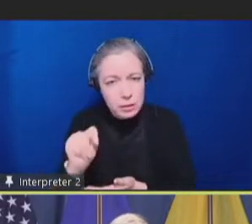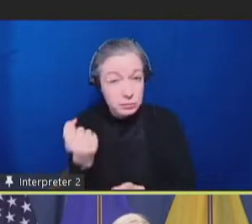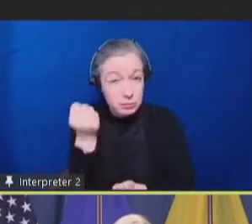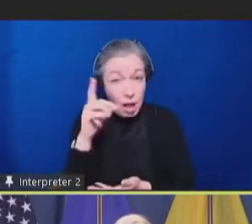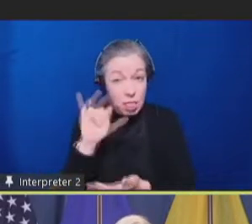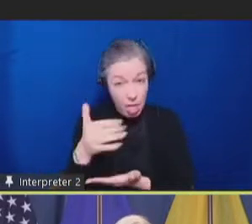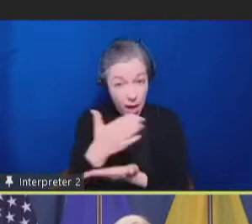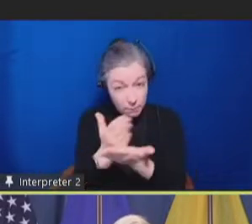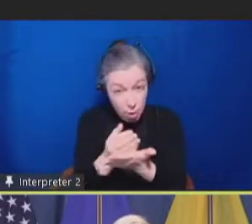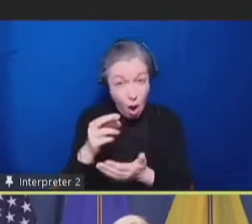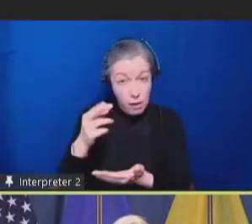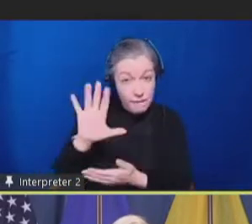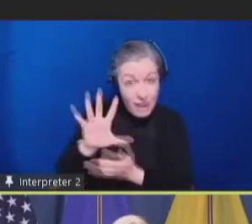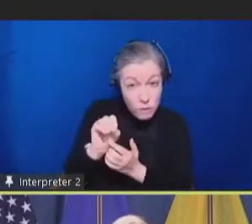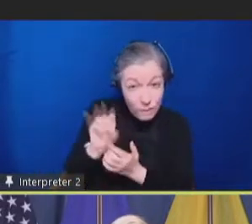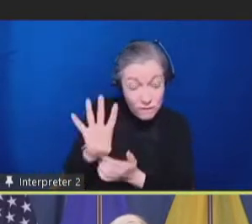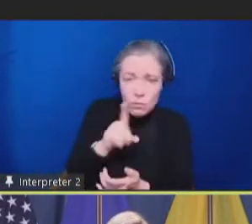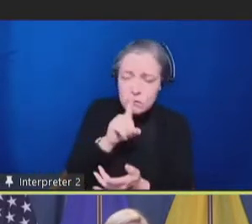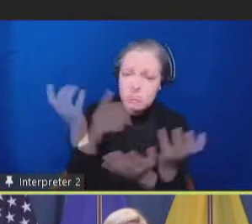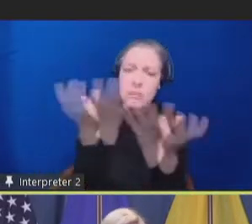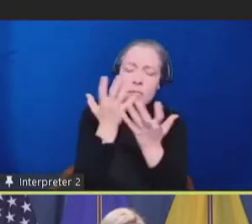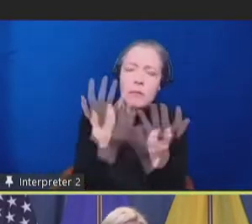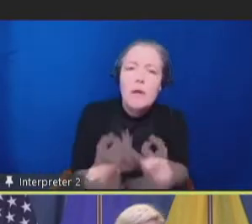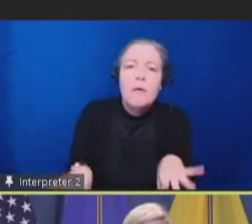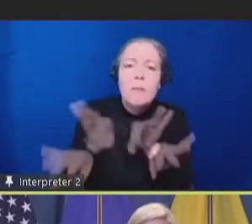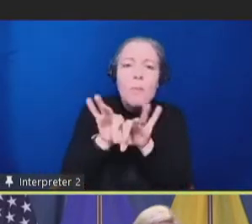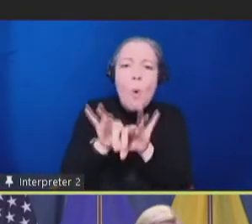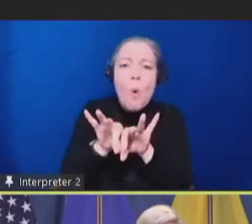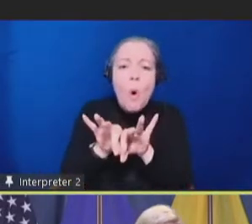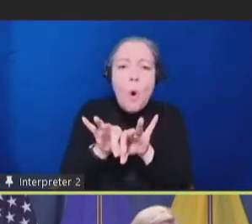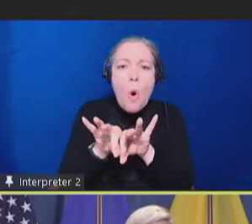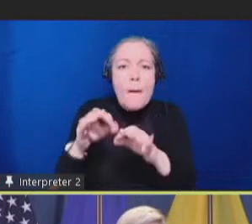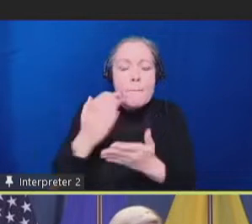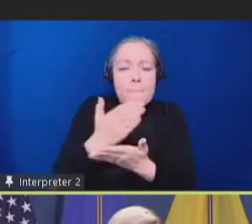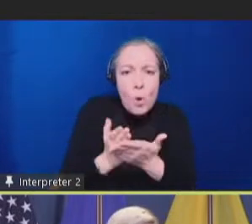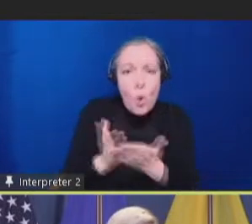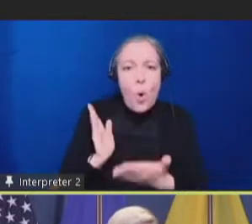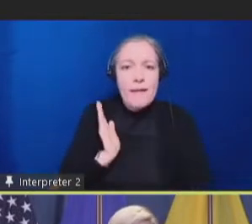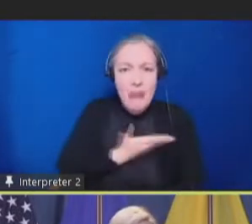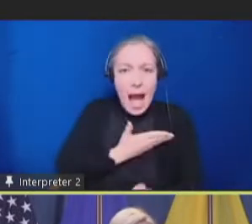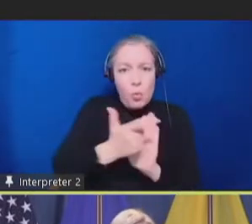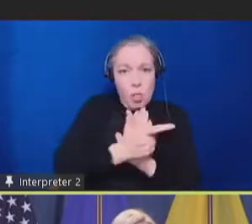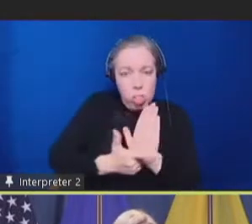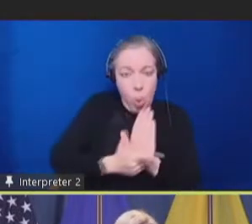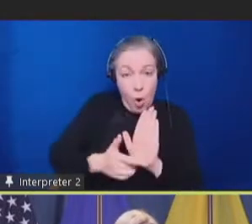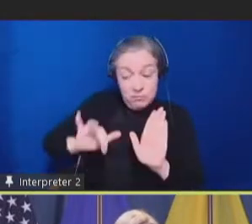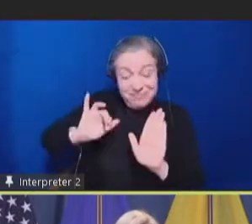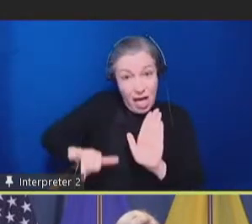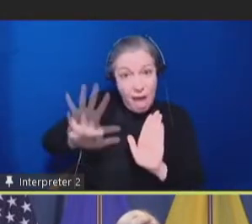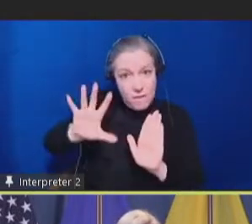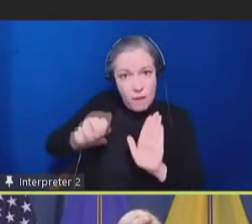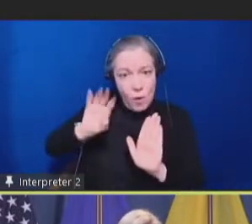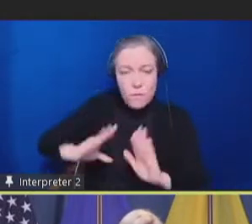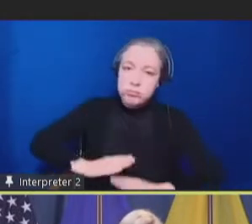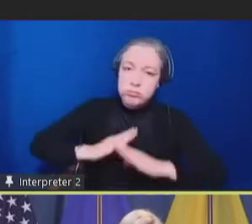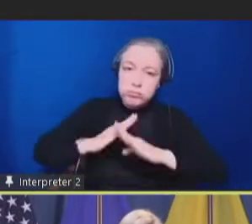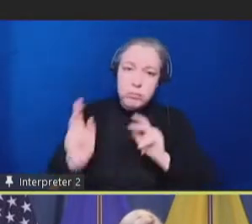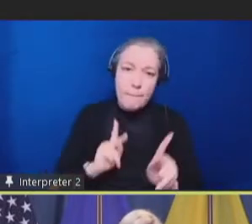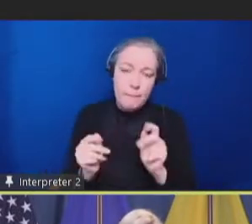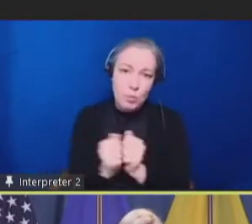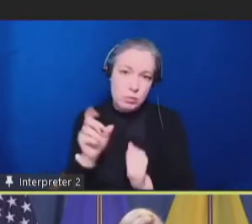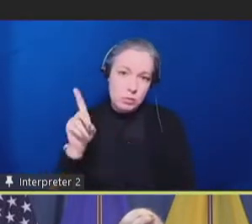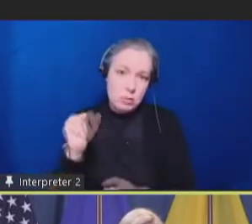part of our law to protect people with disabilities from discrimination.